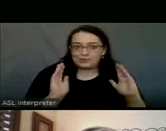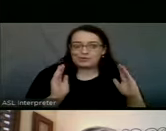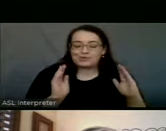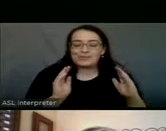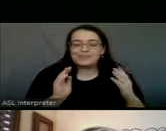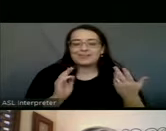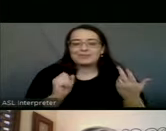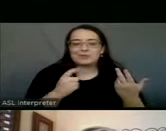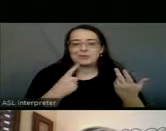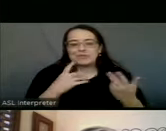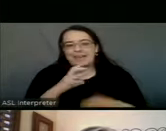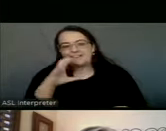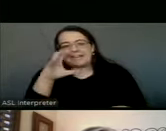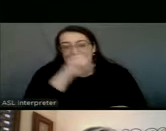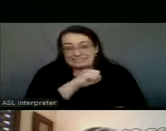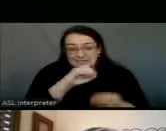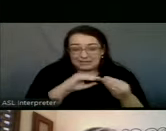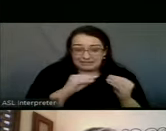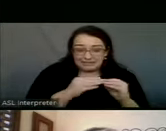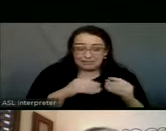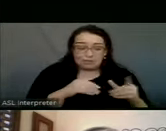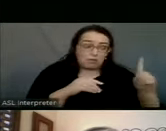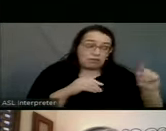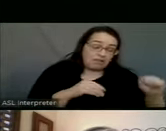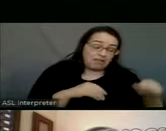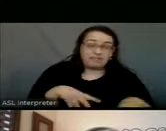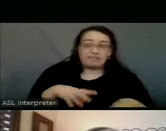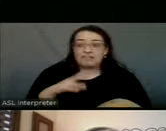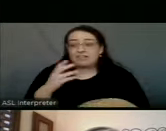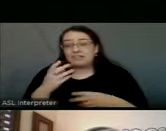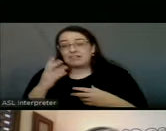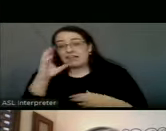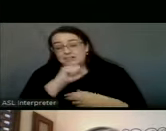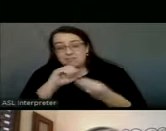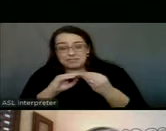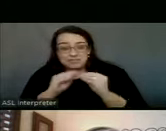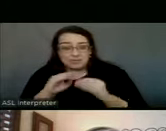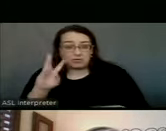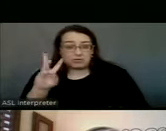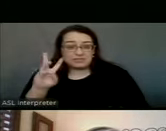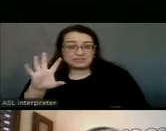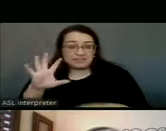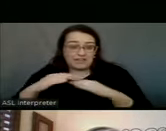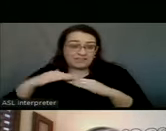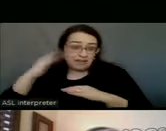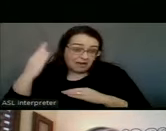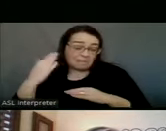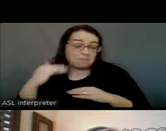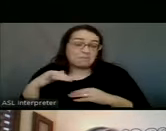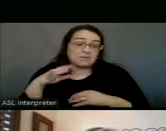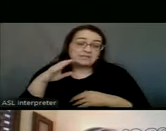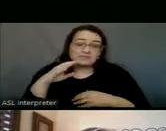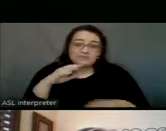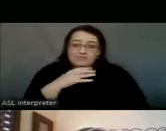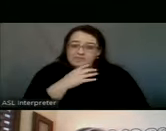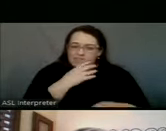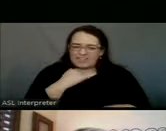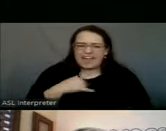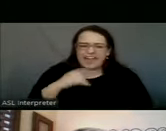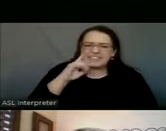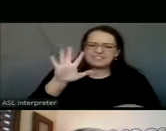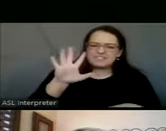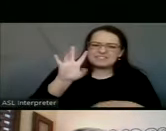So we've kind of estimated the number of 1As and the number of 65 plus mayor. think we had that roughly 57